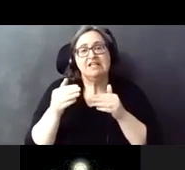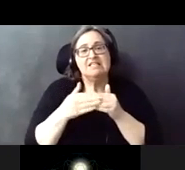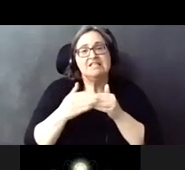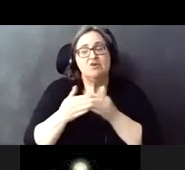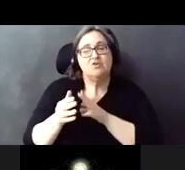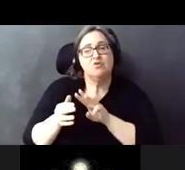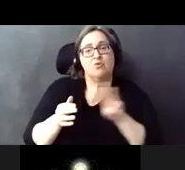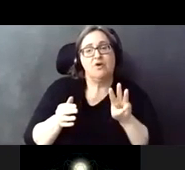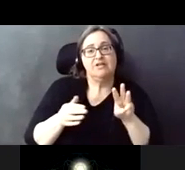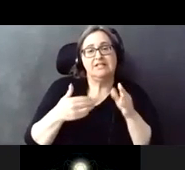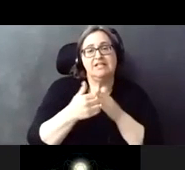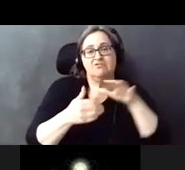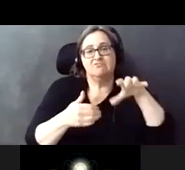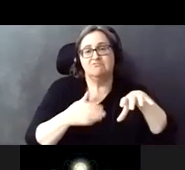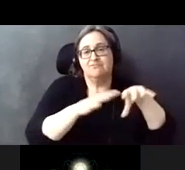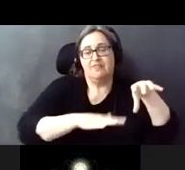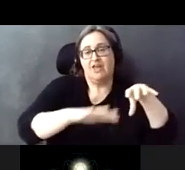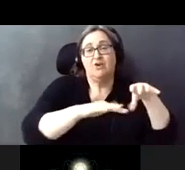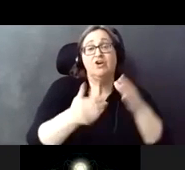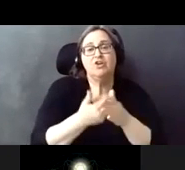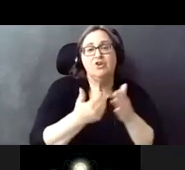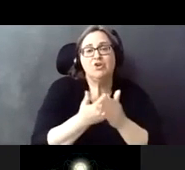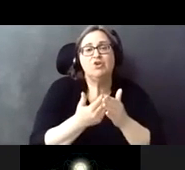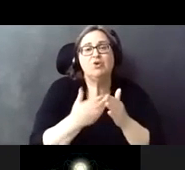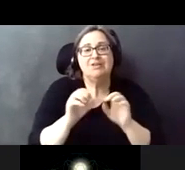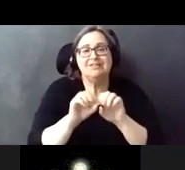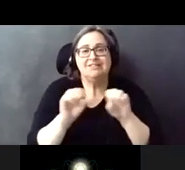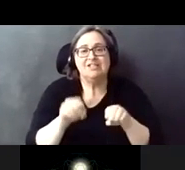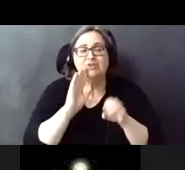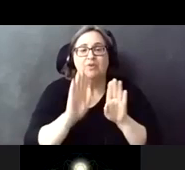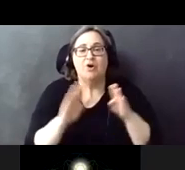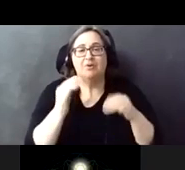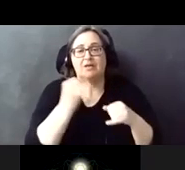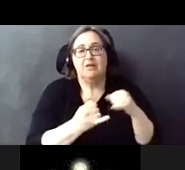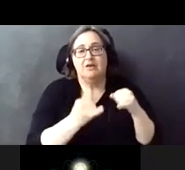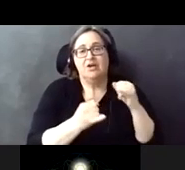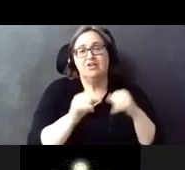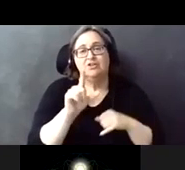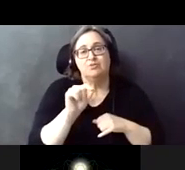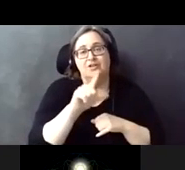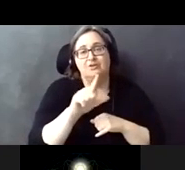next to the embankment a new station will open by the end of 2024